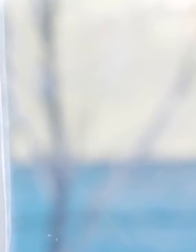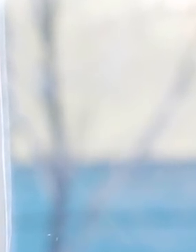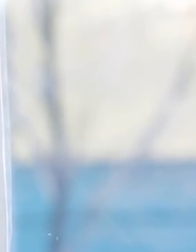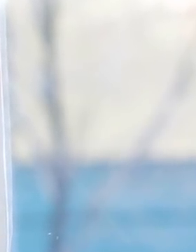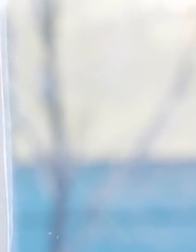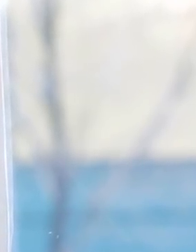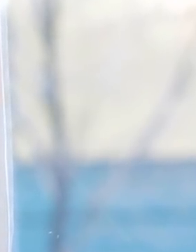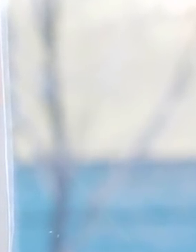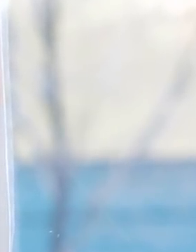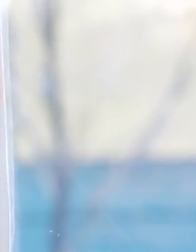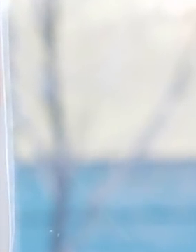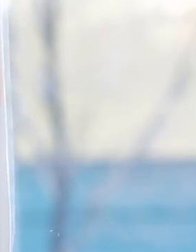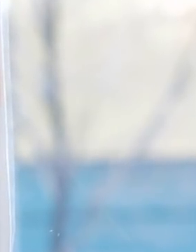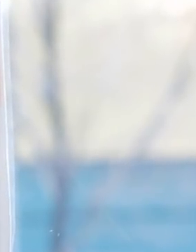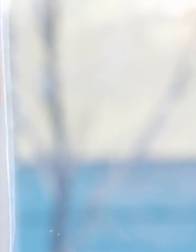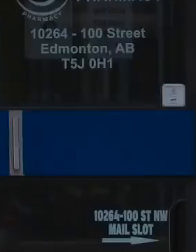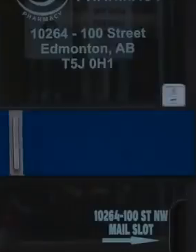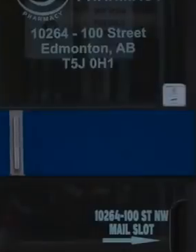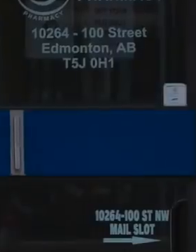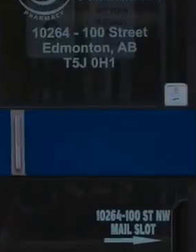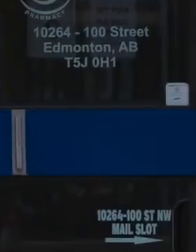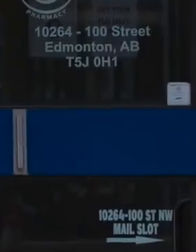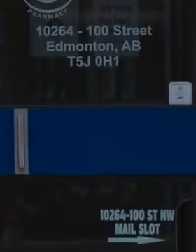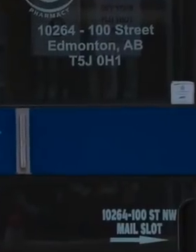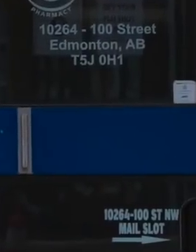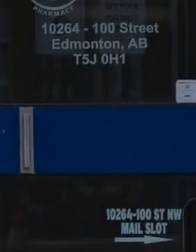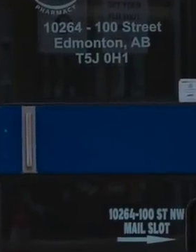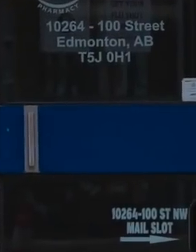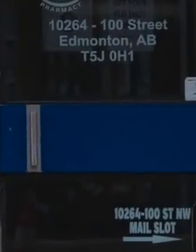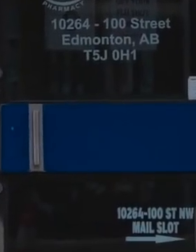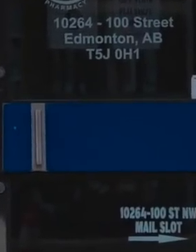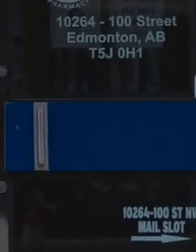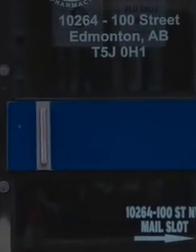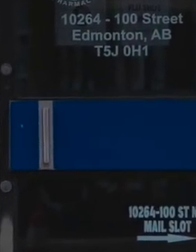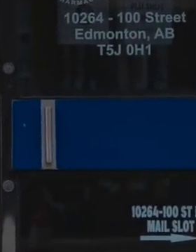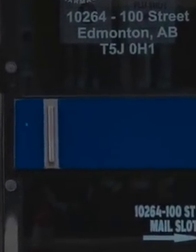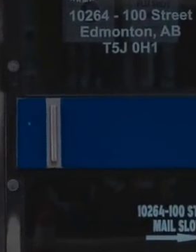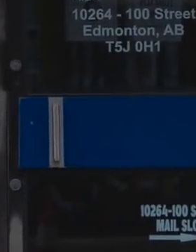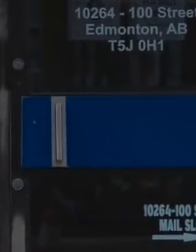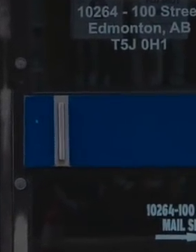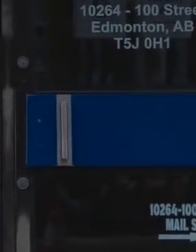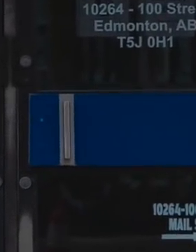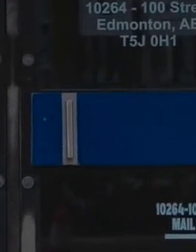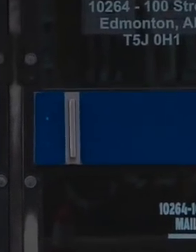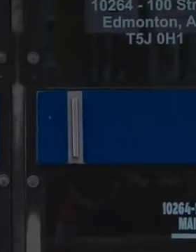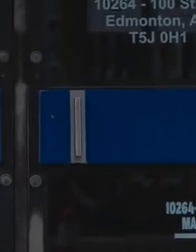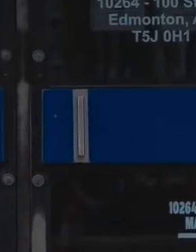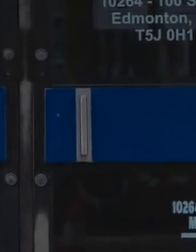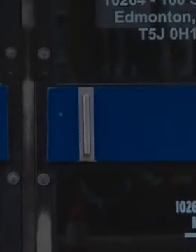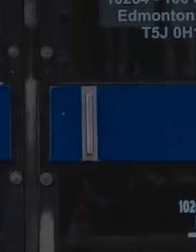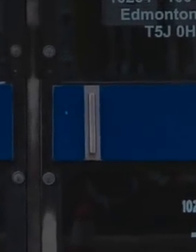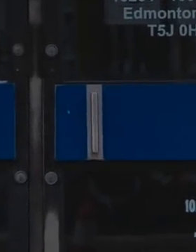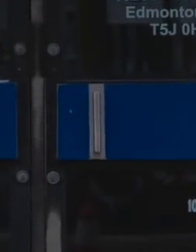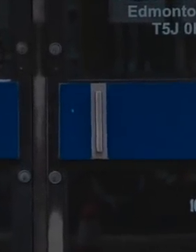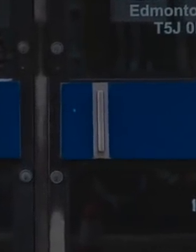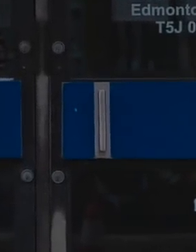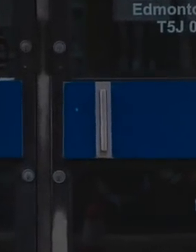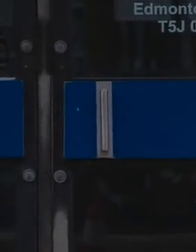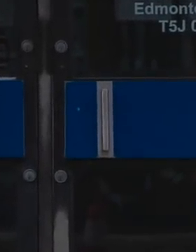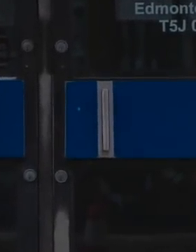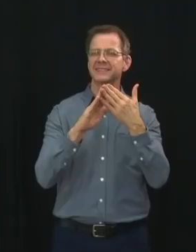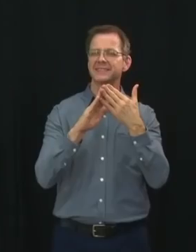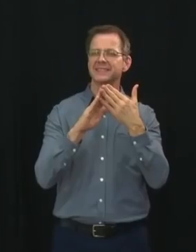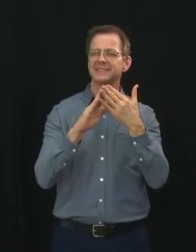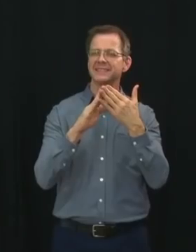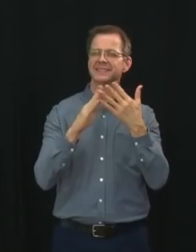we know that the virus is still very much with us. It can still cause serious illness, complications, and even death